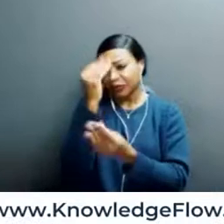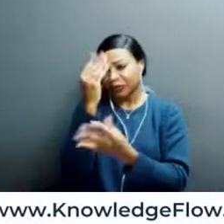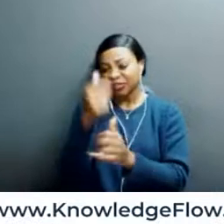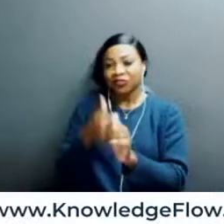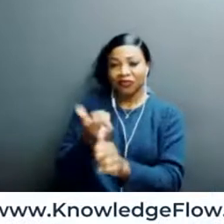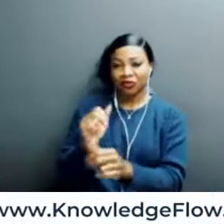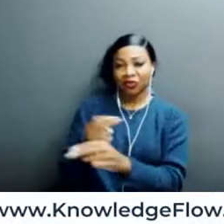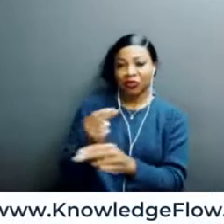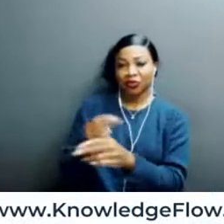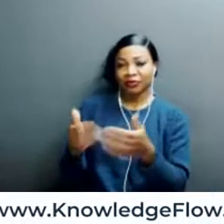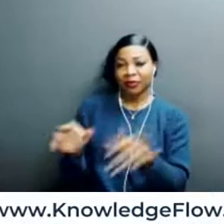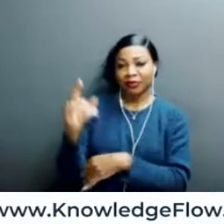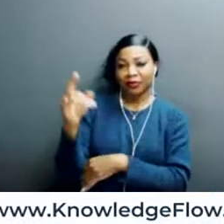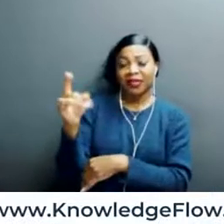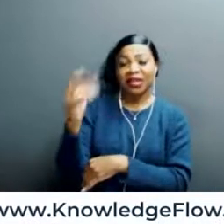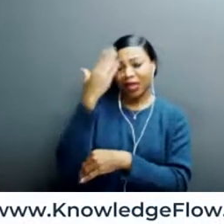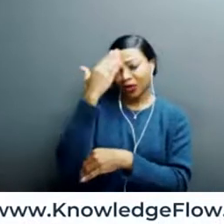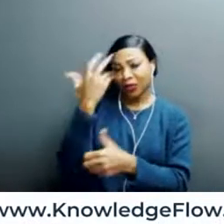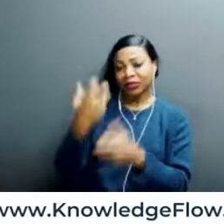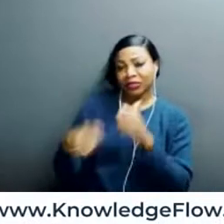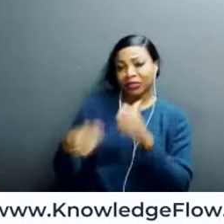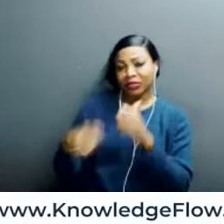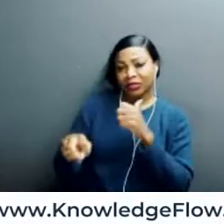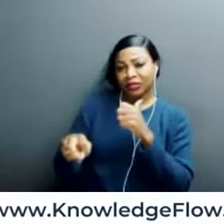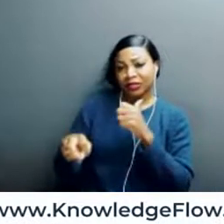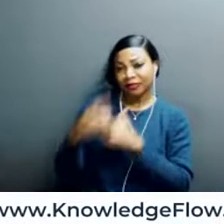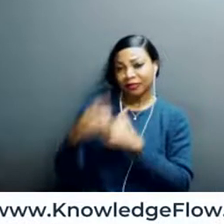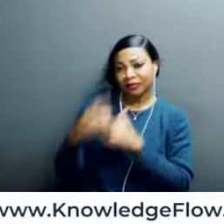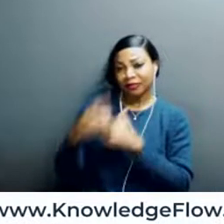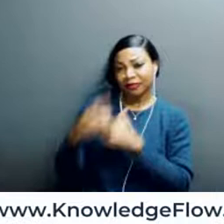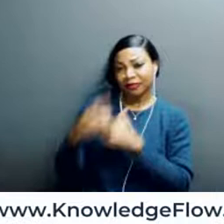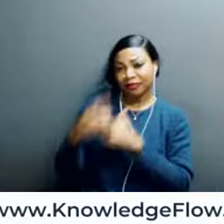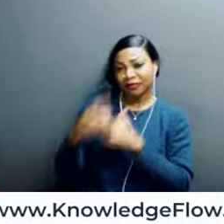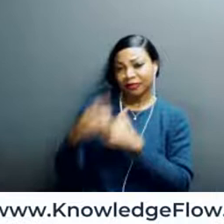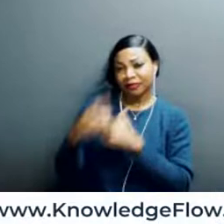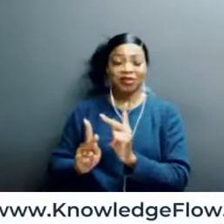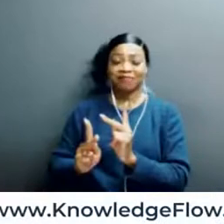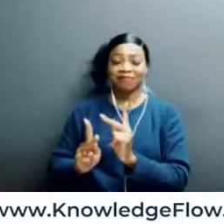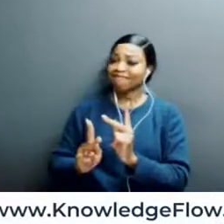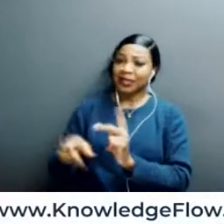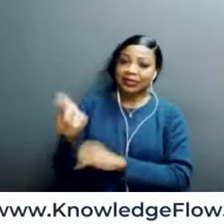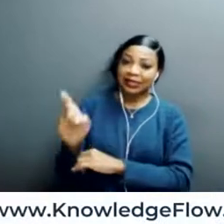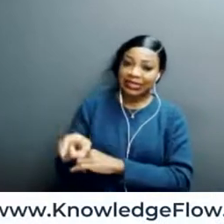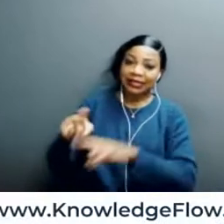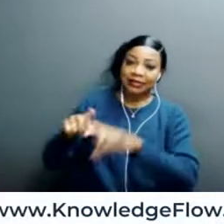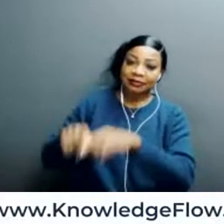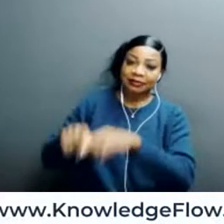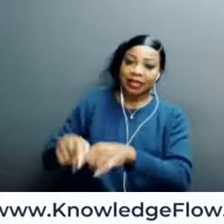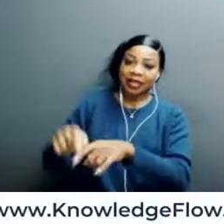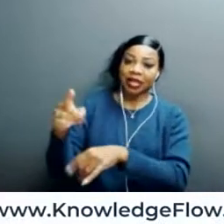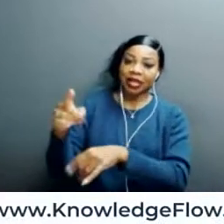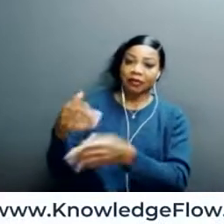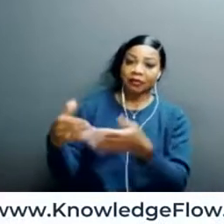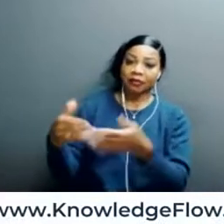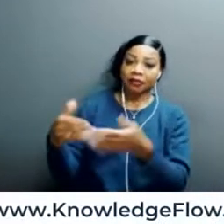And I know that can be tricky because for some folks, public Wi-Fi is one of the only ways that they can access the internet. So, being really